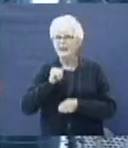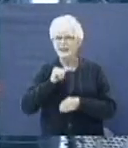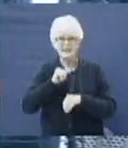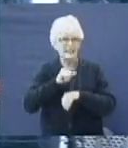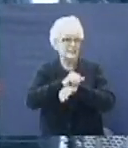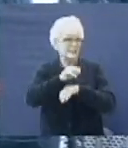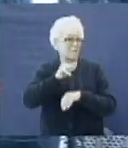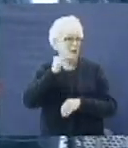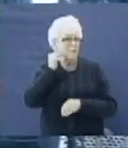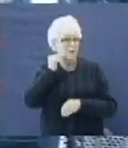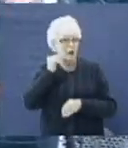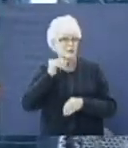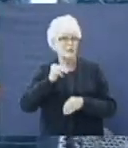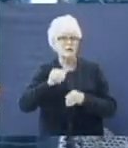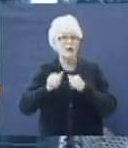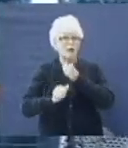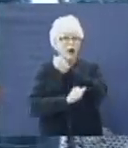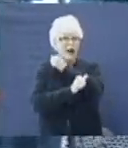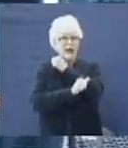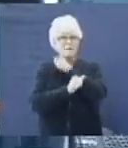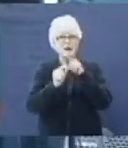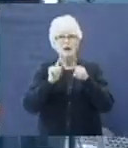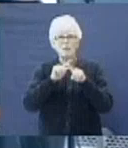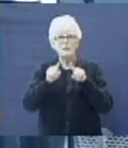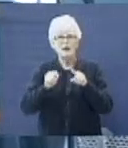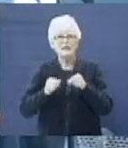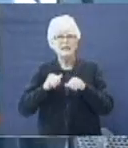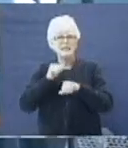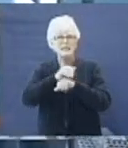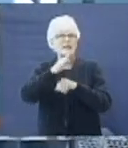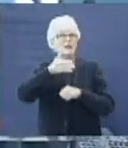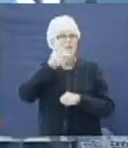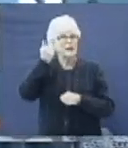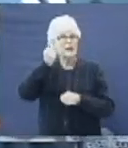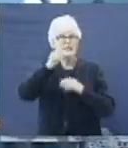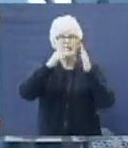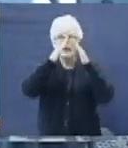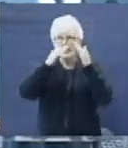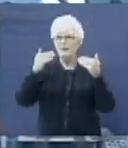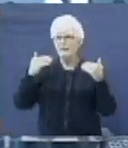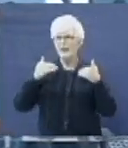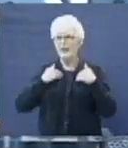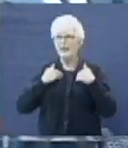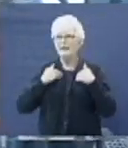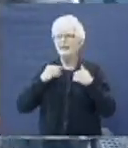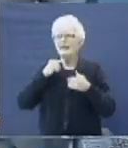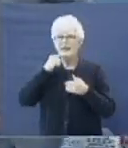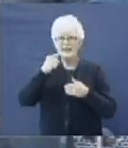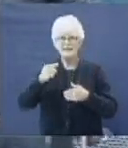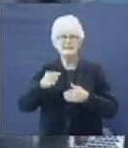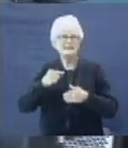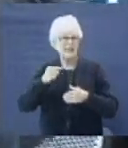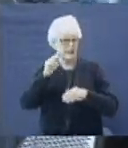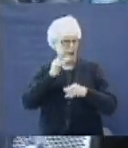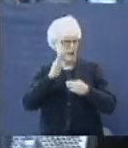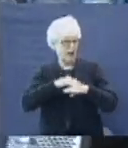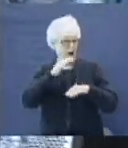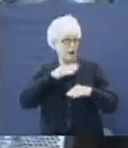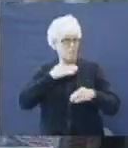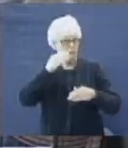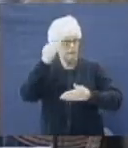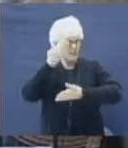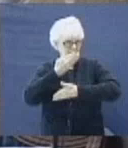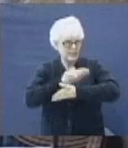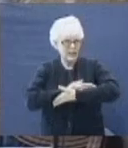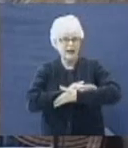send me Abraham. But he sent me the very best that heaven had, God's only begotten son. How can I not have my